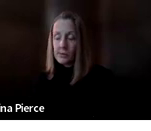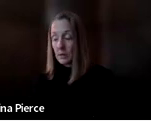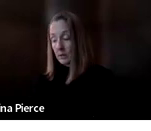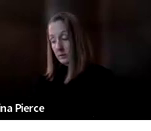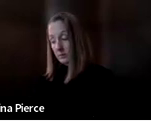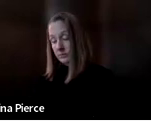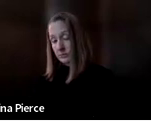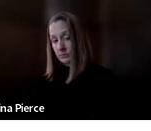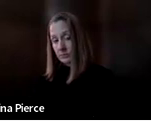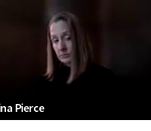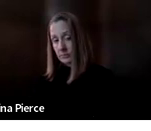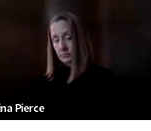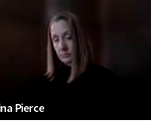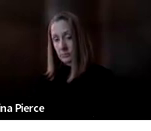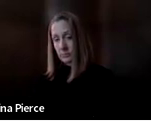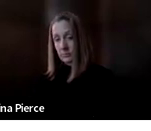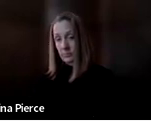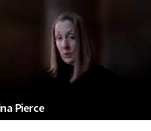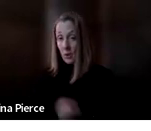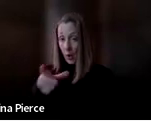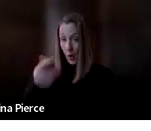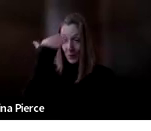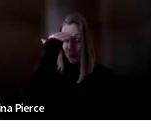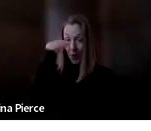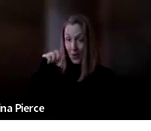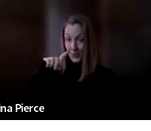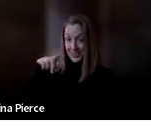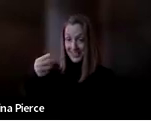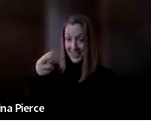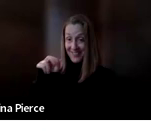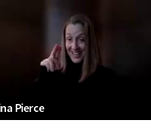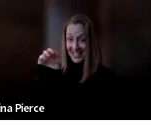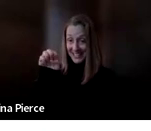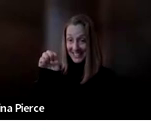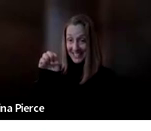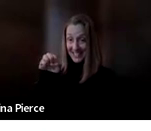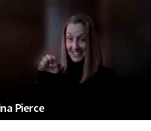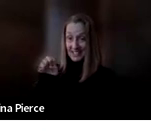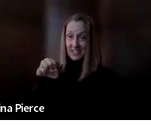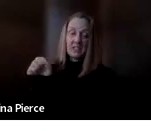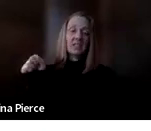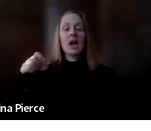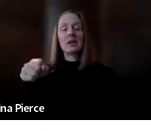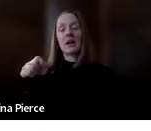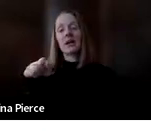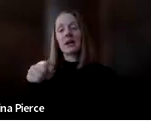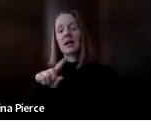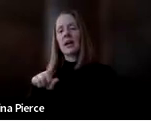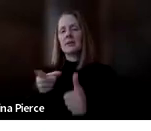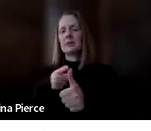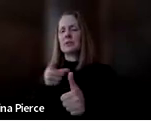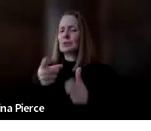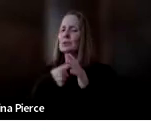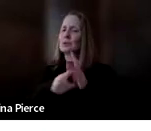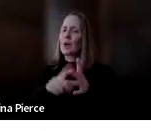oh you know stephanie oh okay yeah i'm sorry at first when you first started